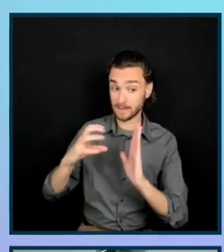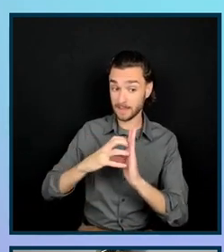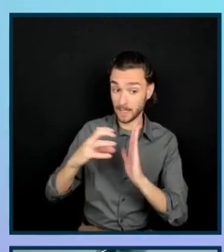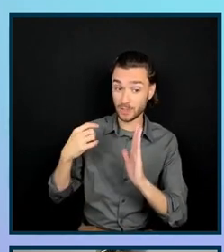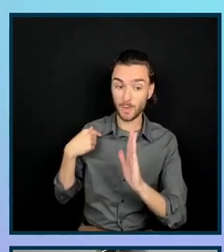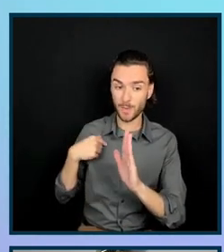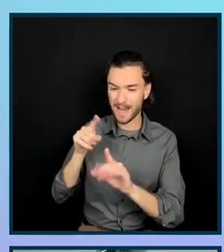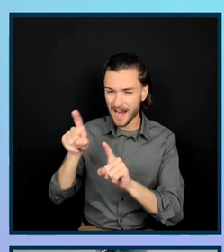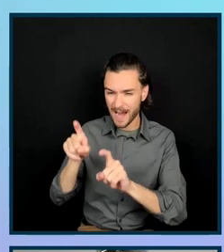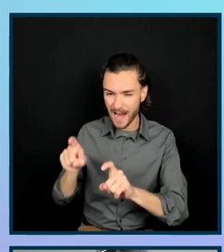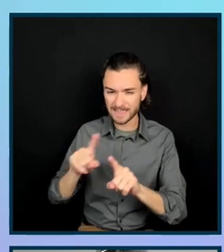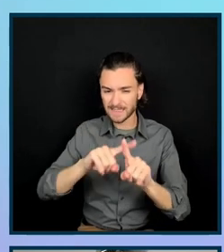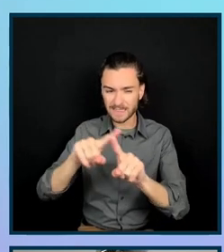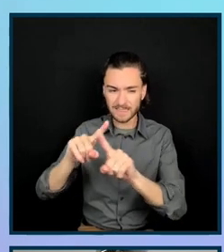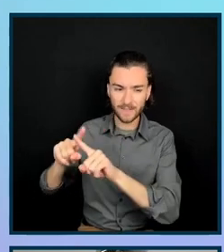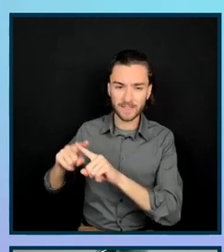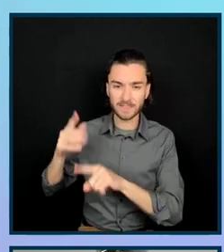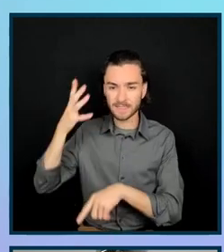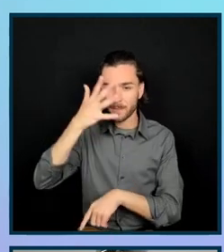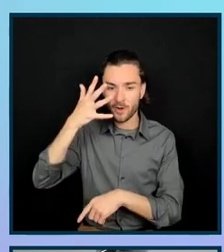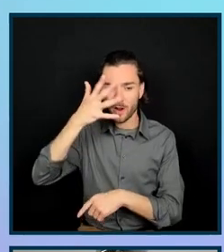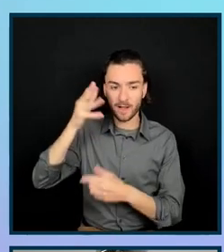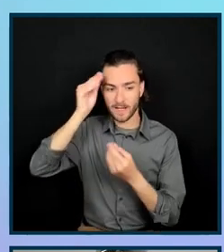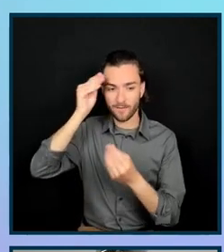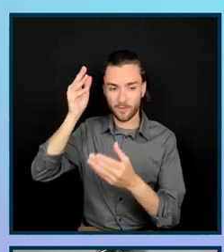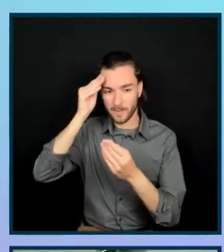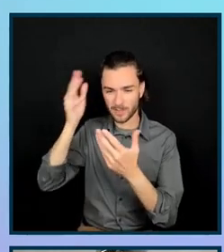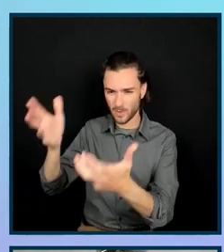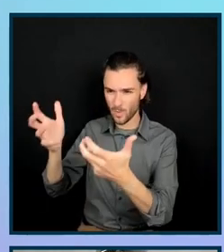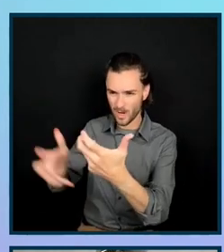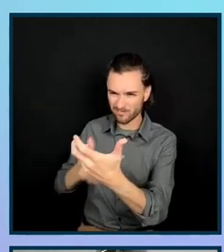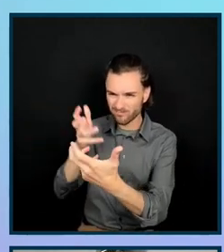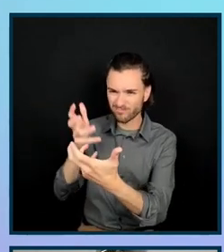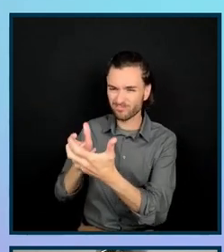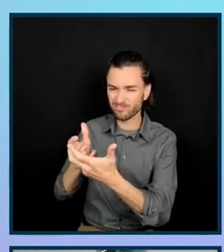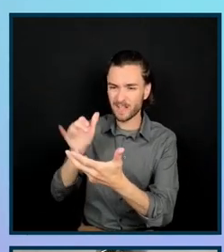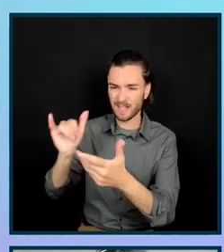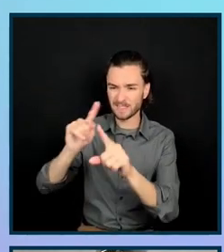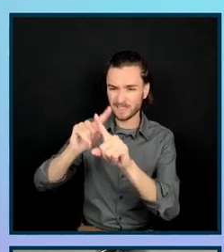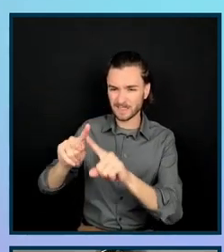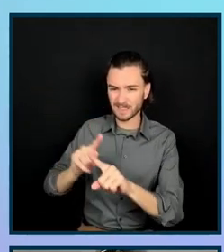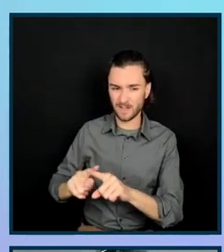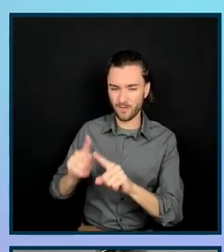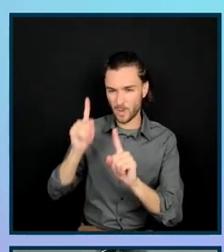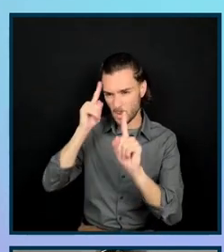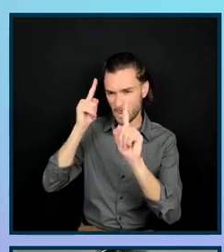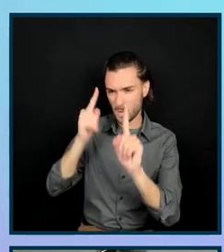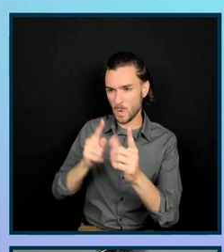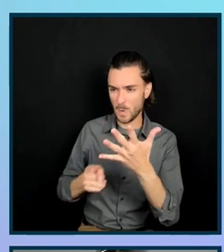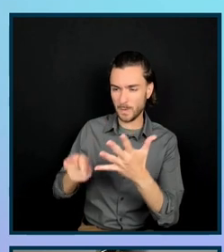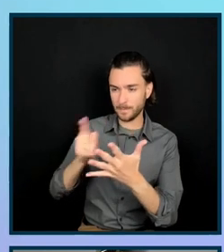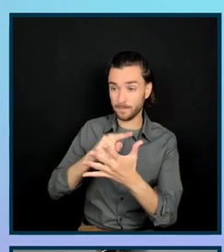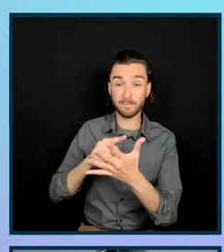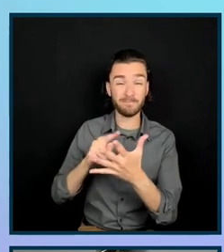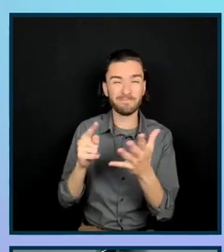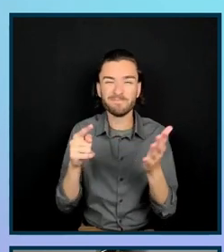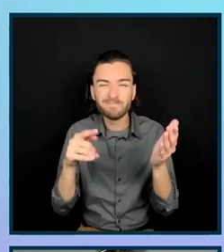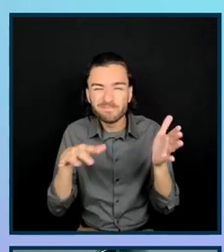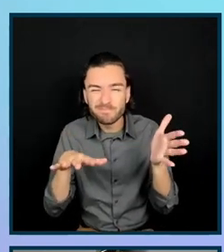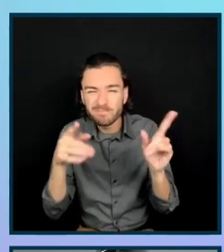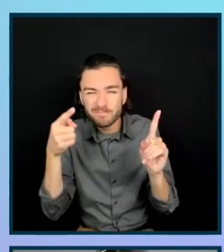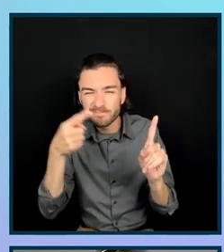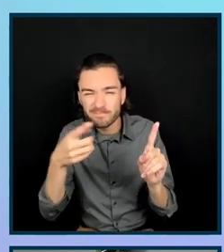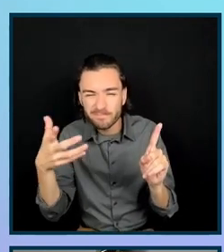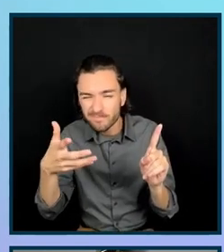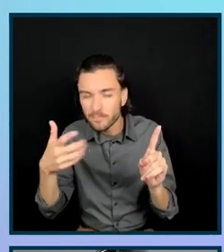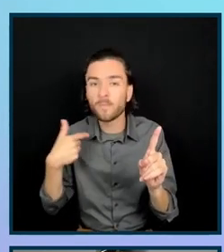going to ask you for demographic information to ensure that we're meeting this inclusive criteria. So in short, we're basically explaining why we're